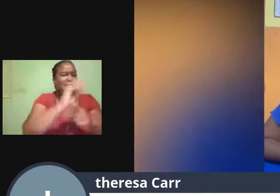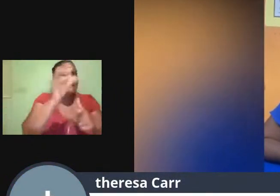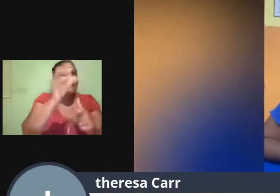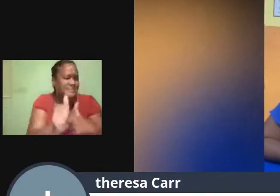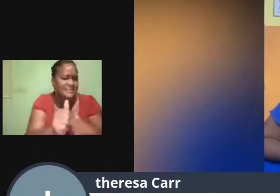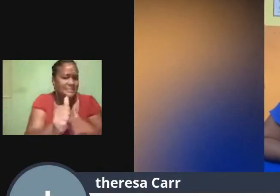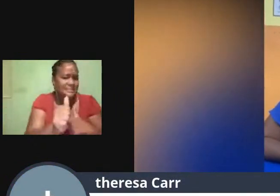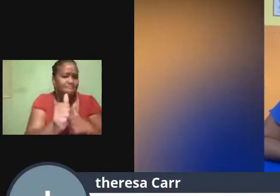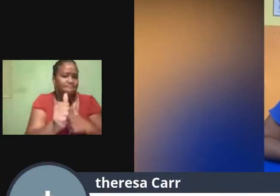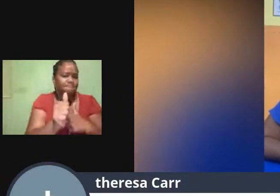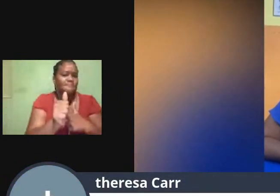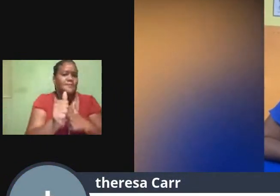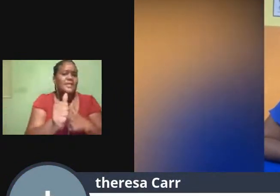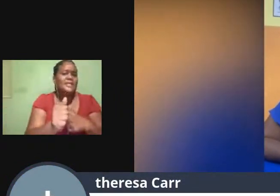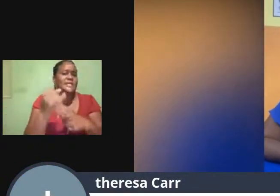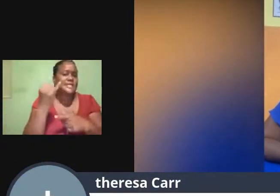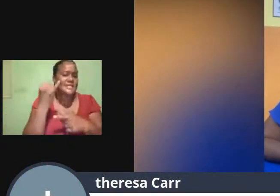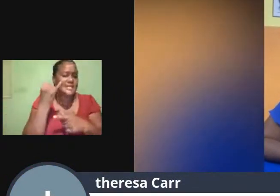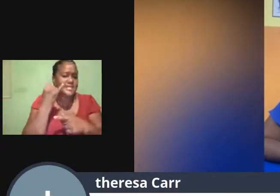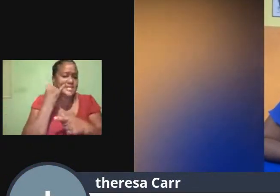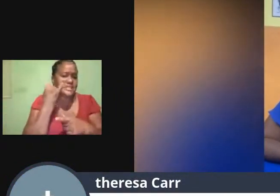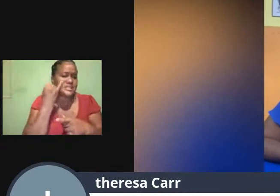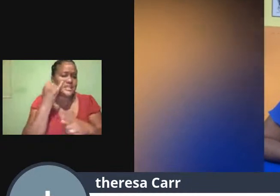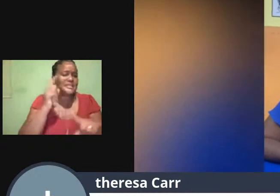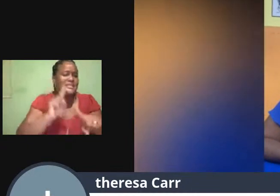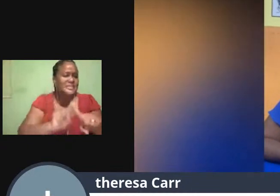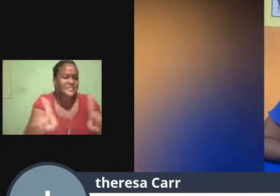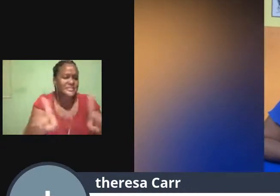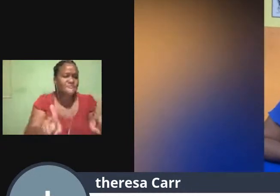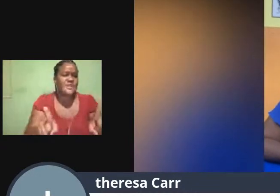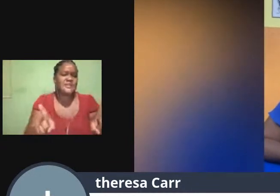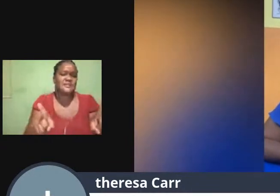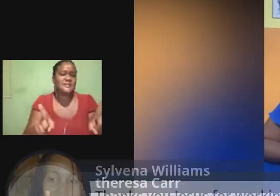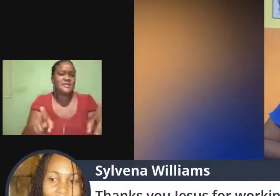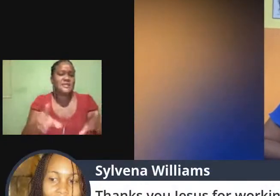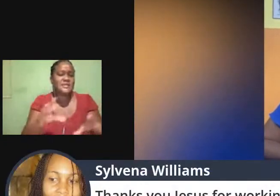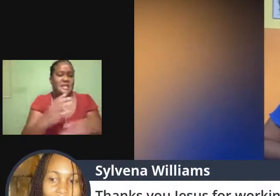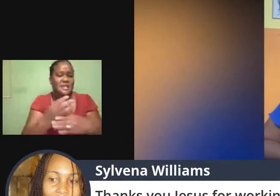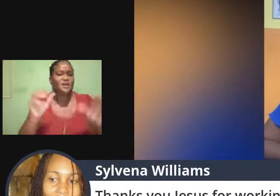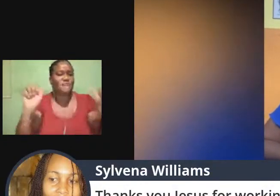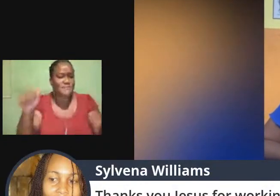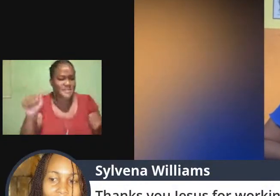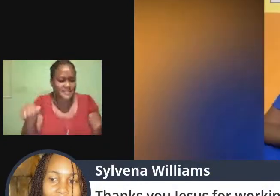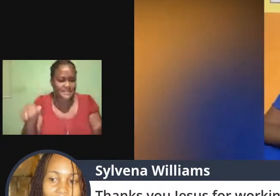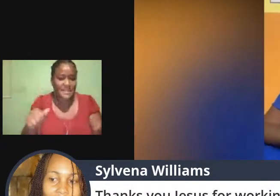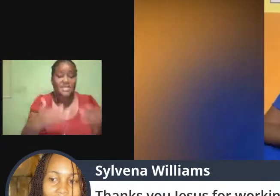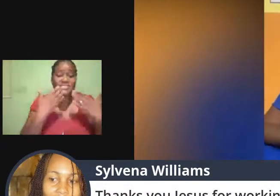It's actually a different kind of ability. Thank you.